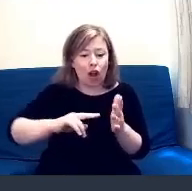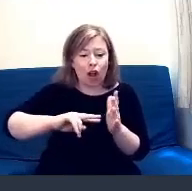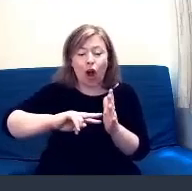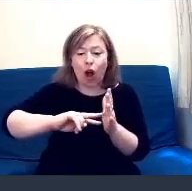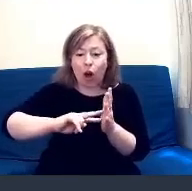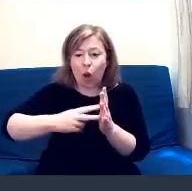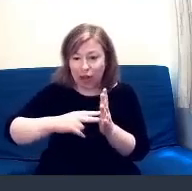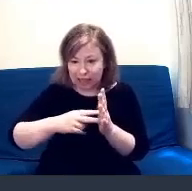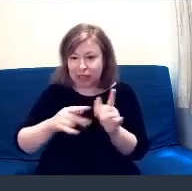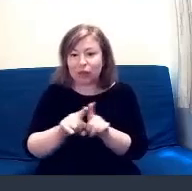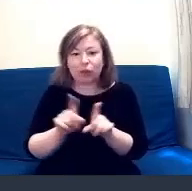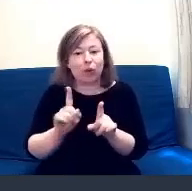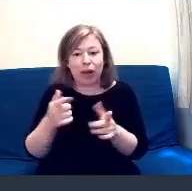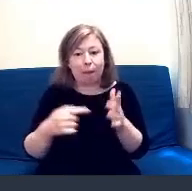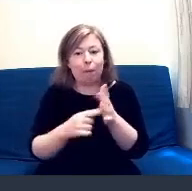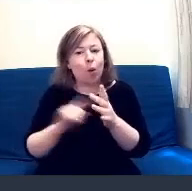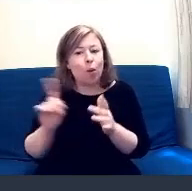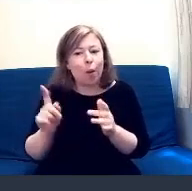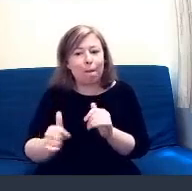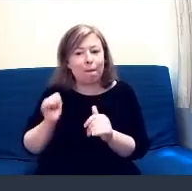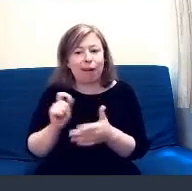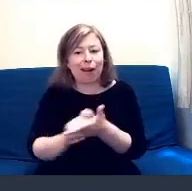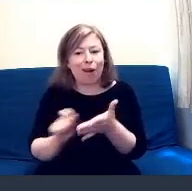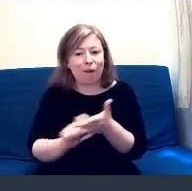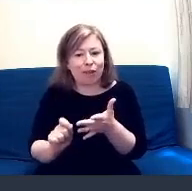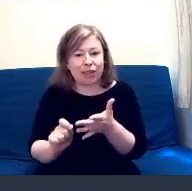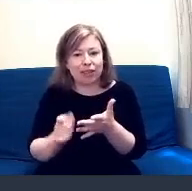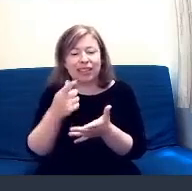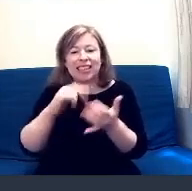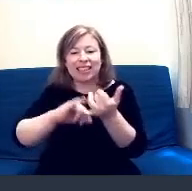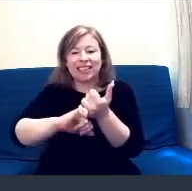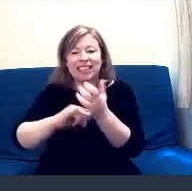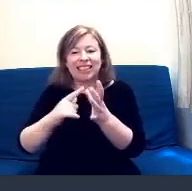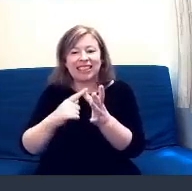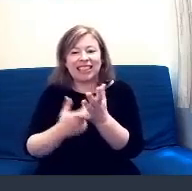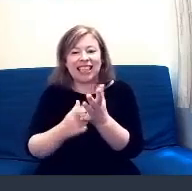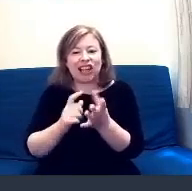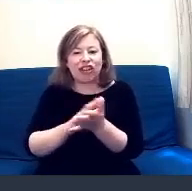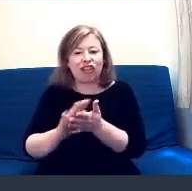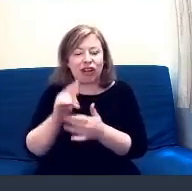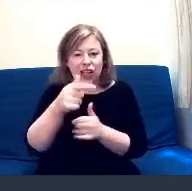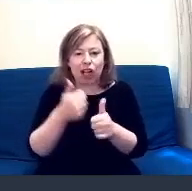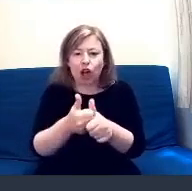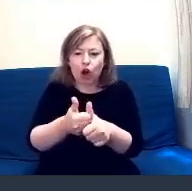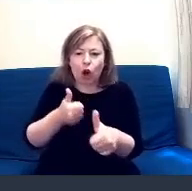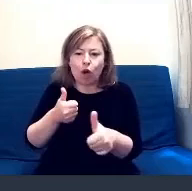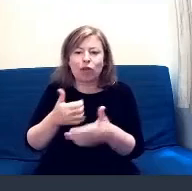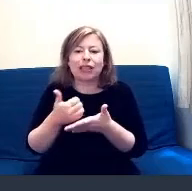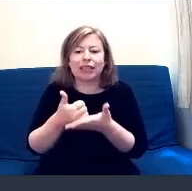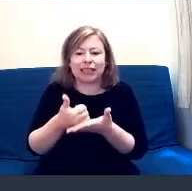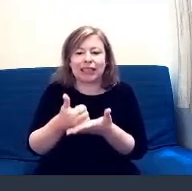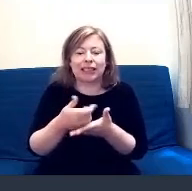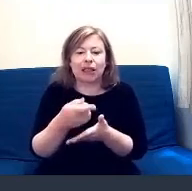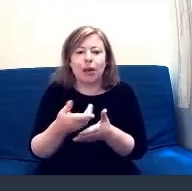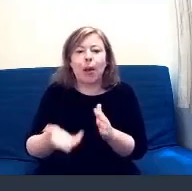important. So, Sarah. Hi, I'm Sarah. I'm the corporate assistant, formerly